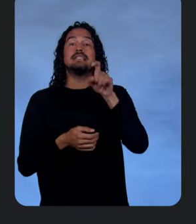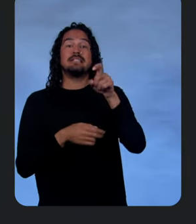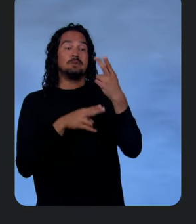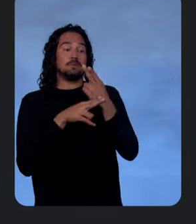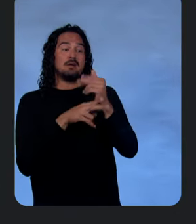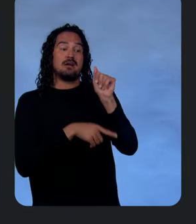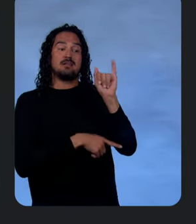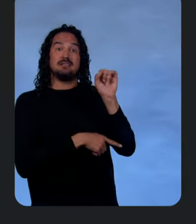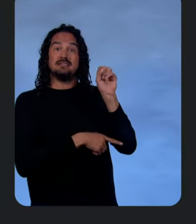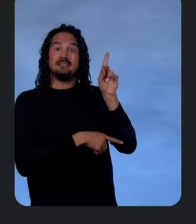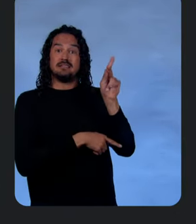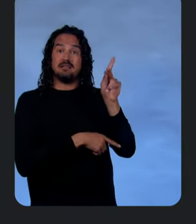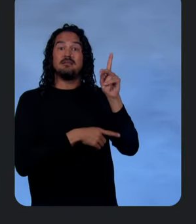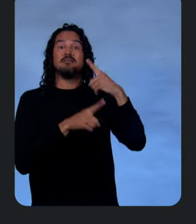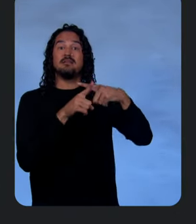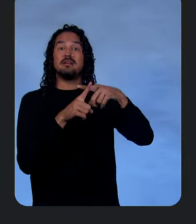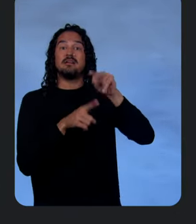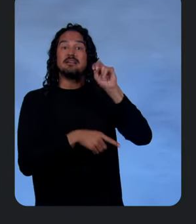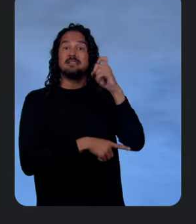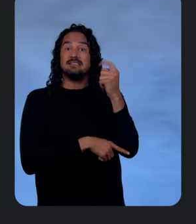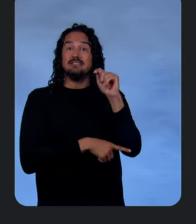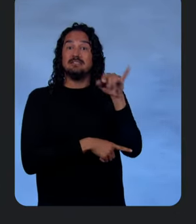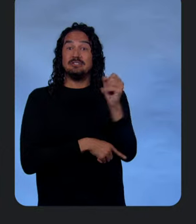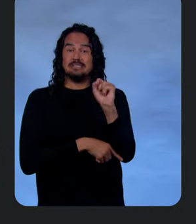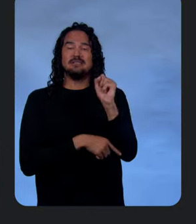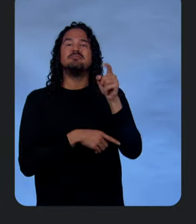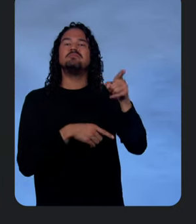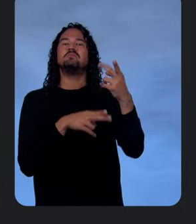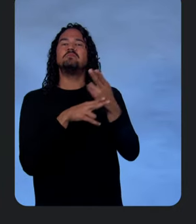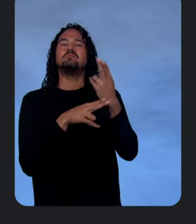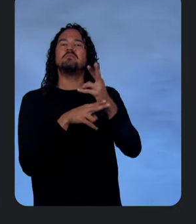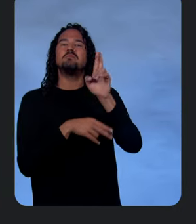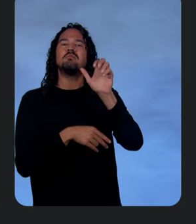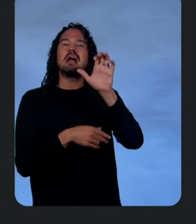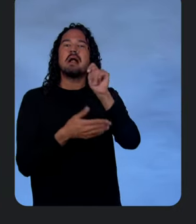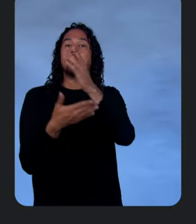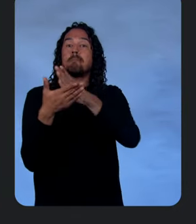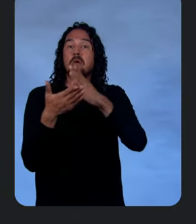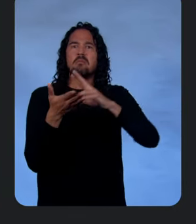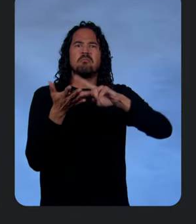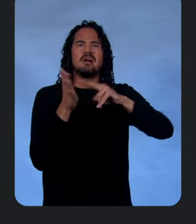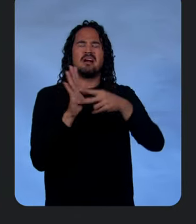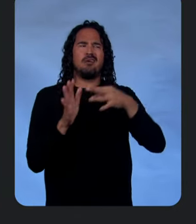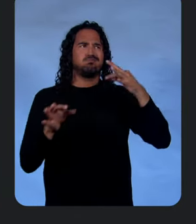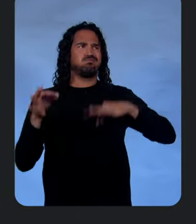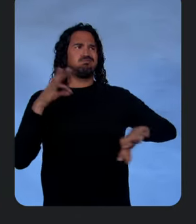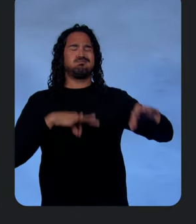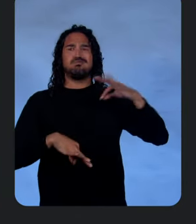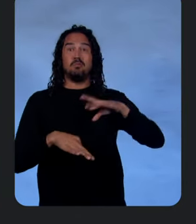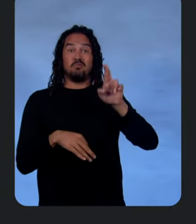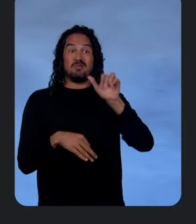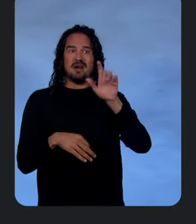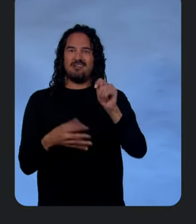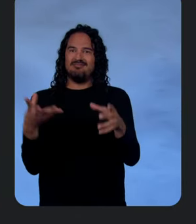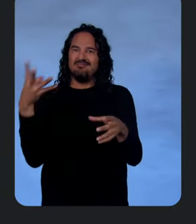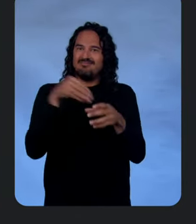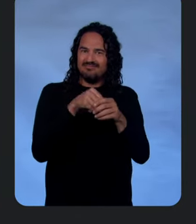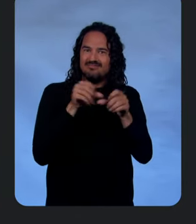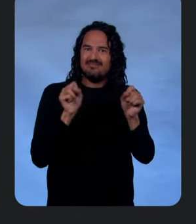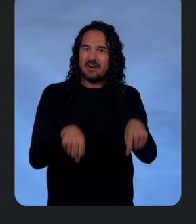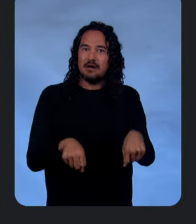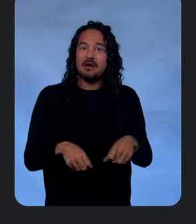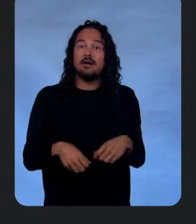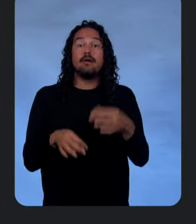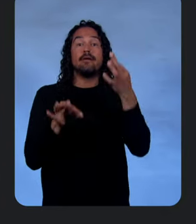these are regular React components, which means I get all of the benefits of using React. So, instead of simply returning a